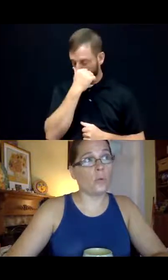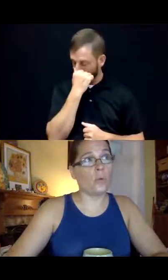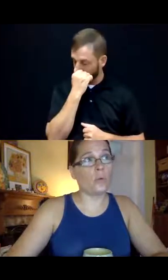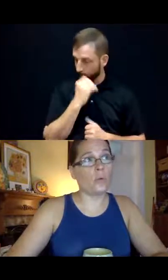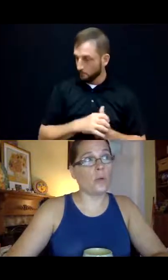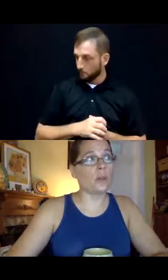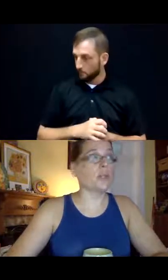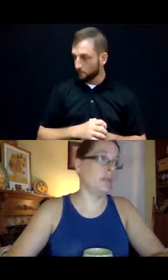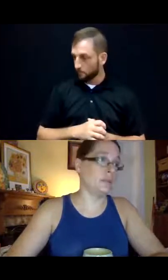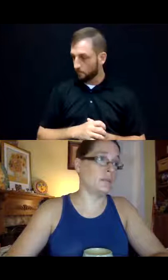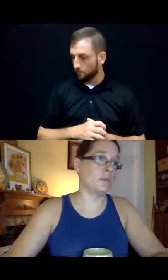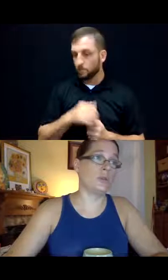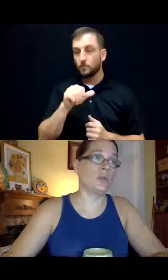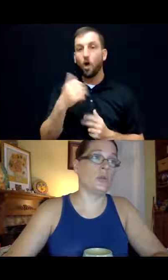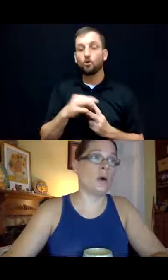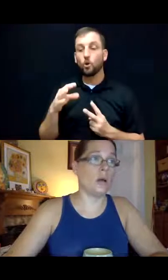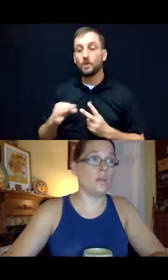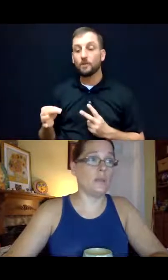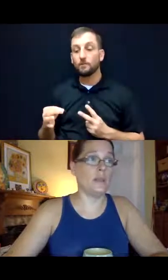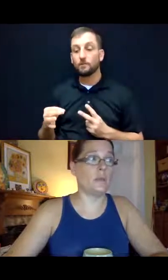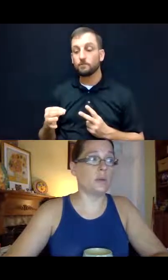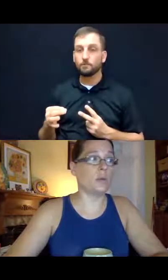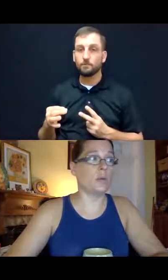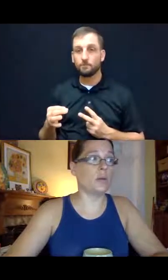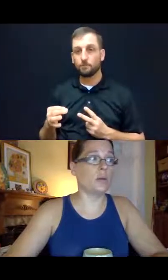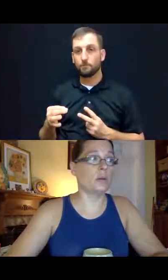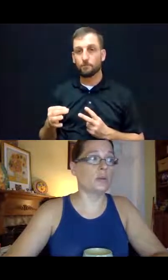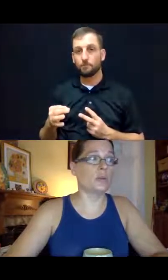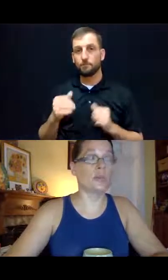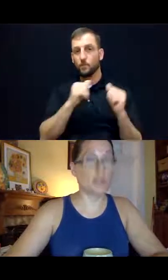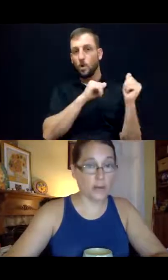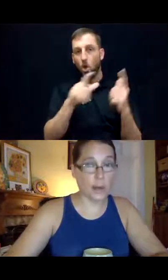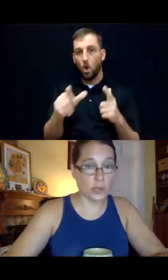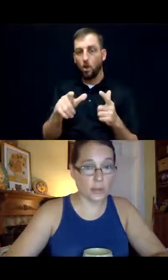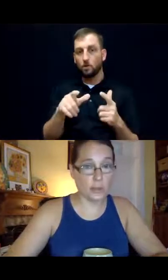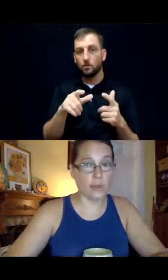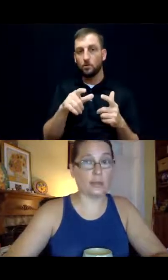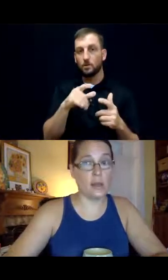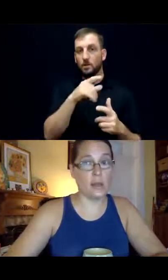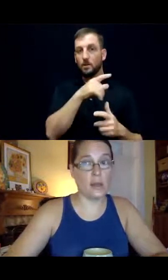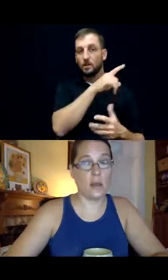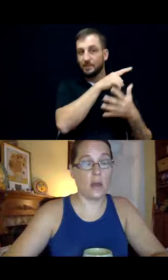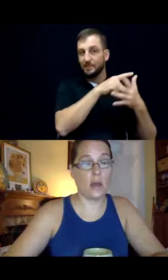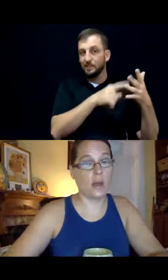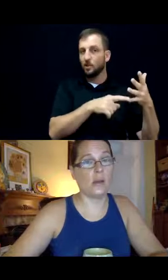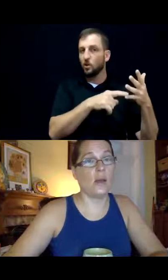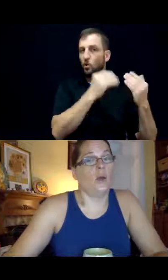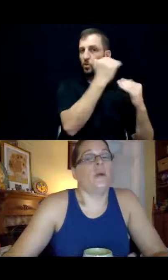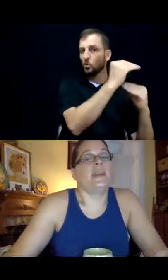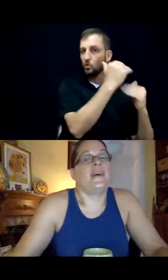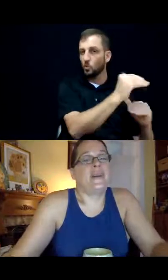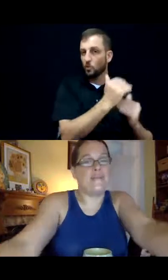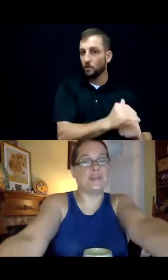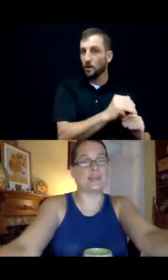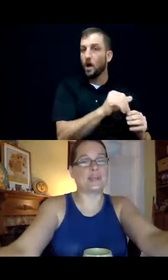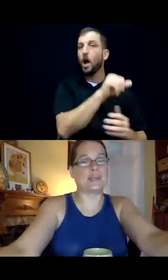the alternatives to all of these much more restrictive options, next slide, we